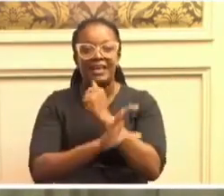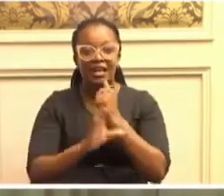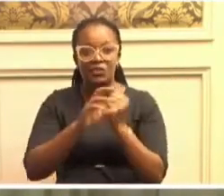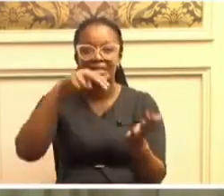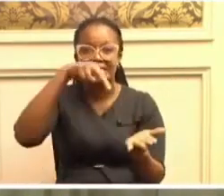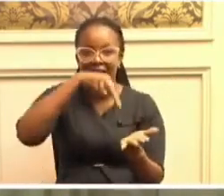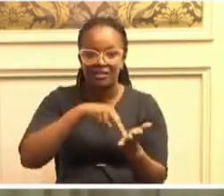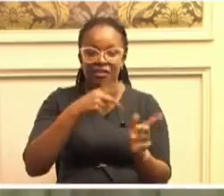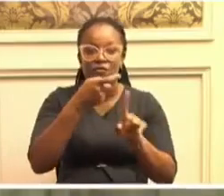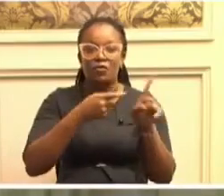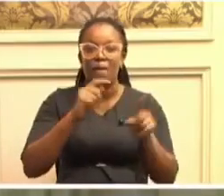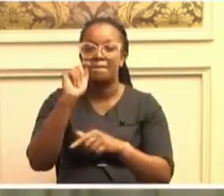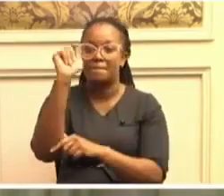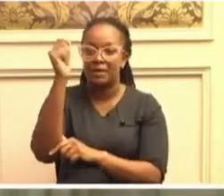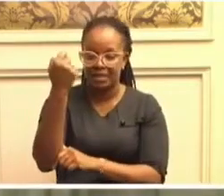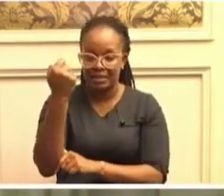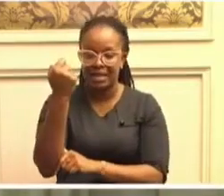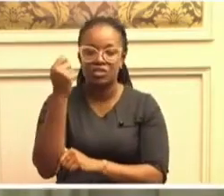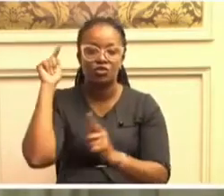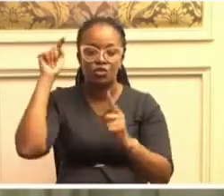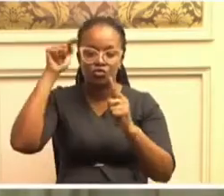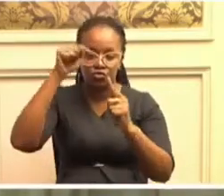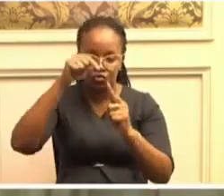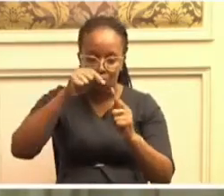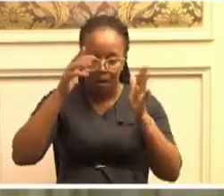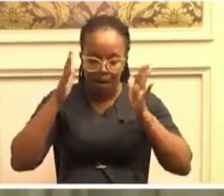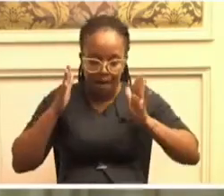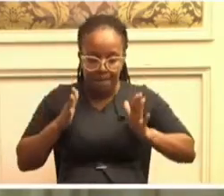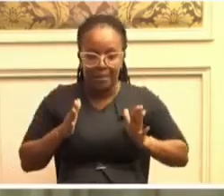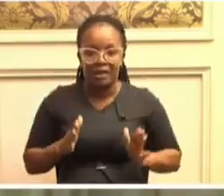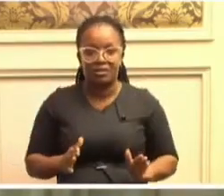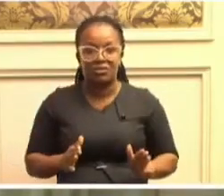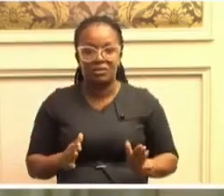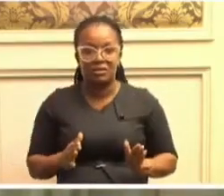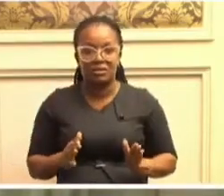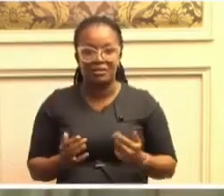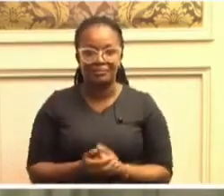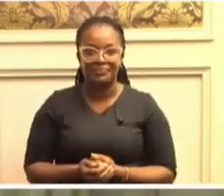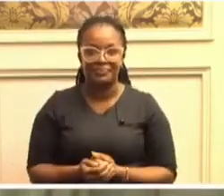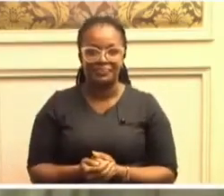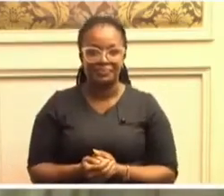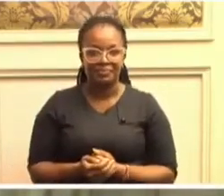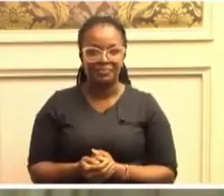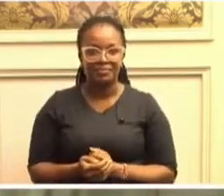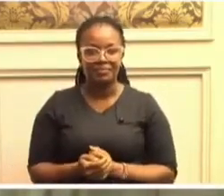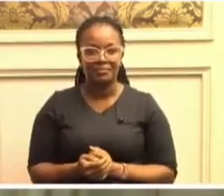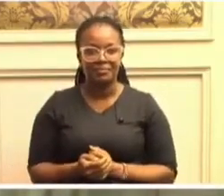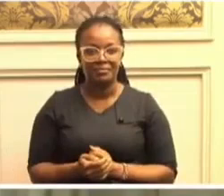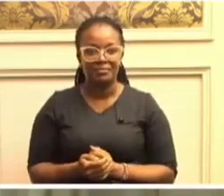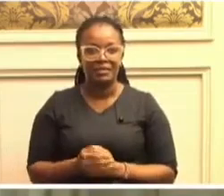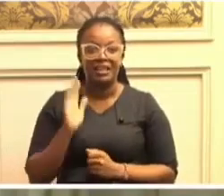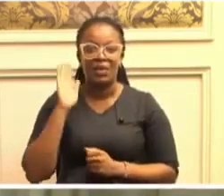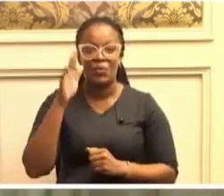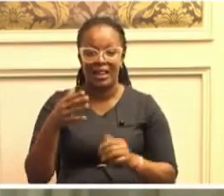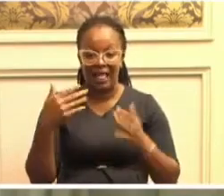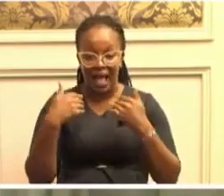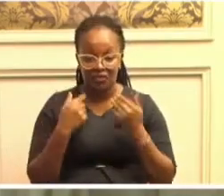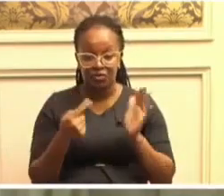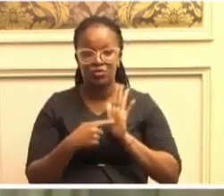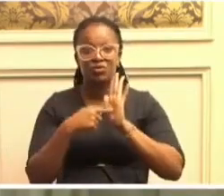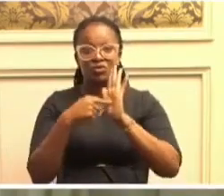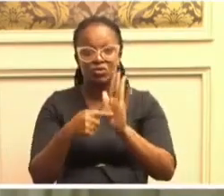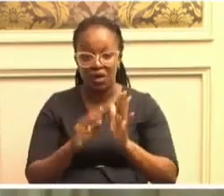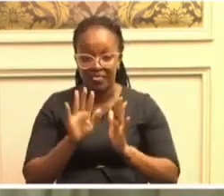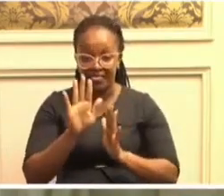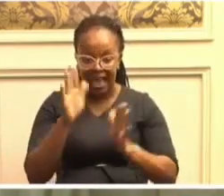from president to peasant, bourgeoisie to peasant. They will have to show their